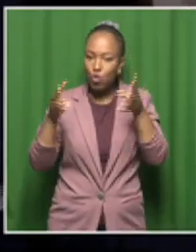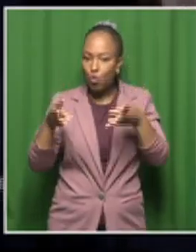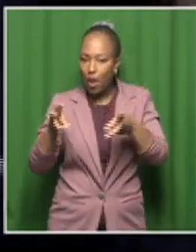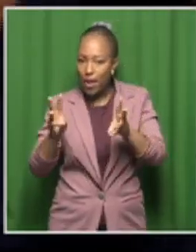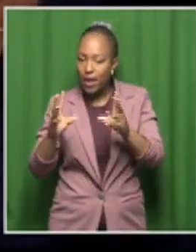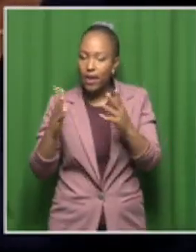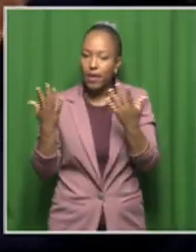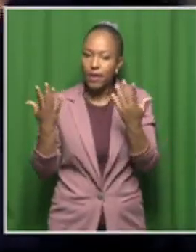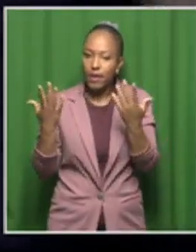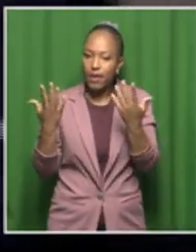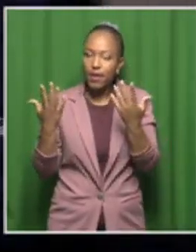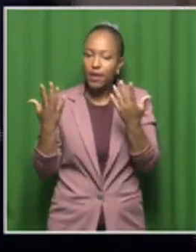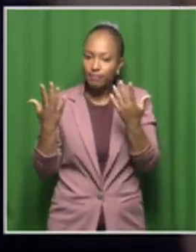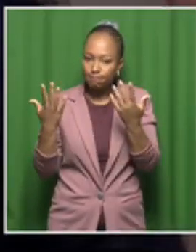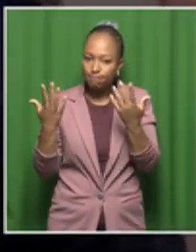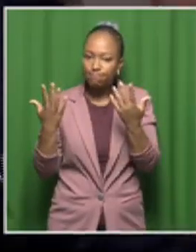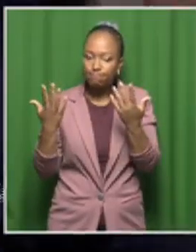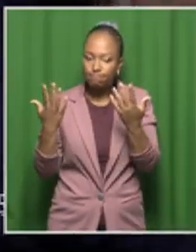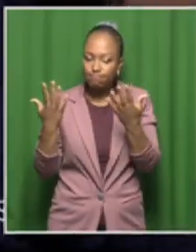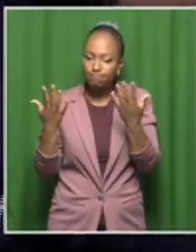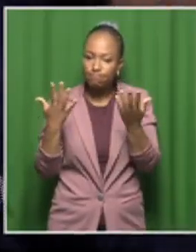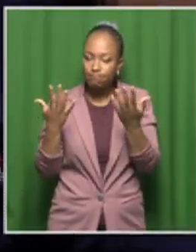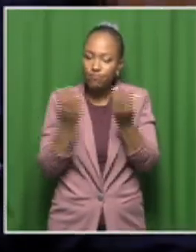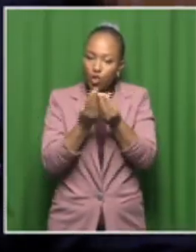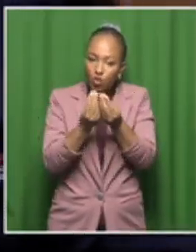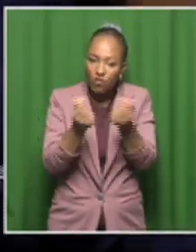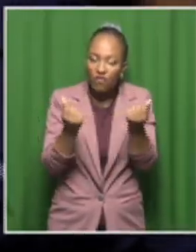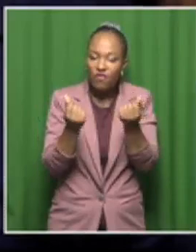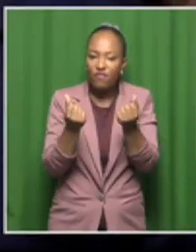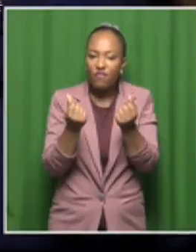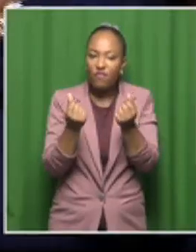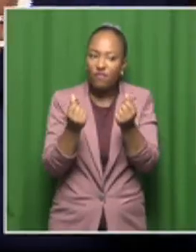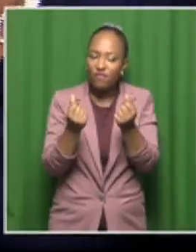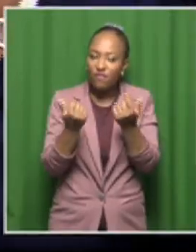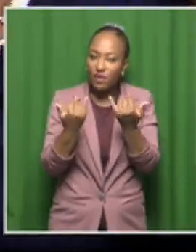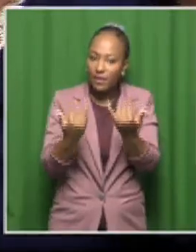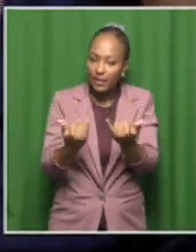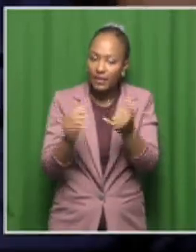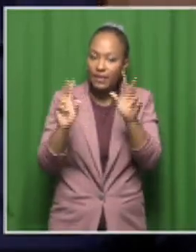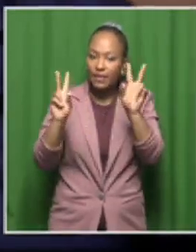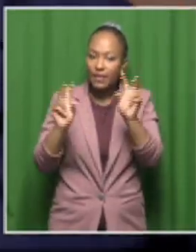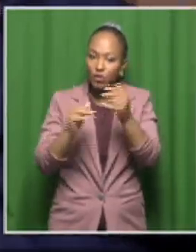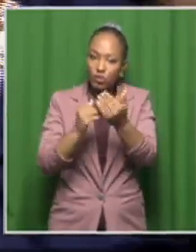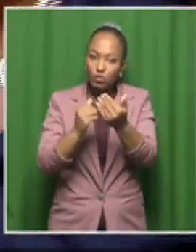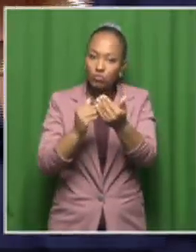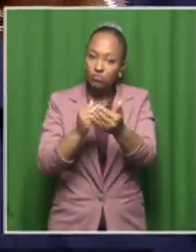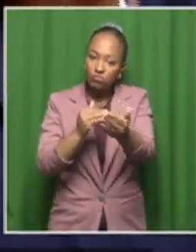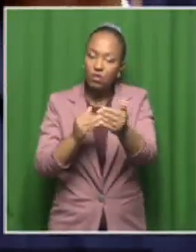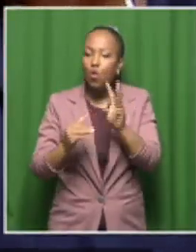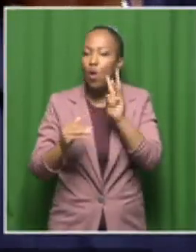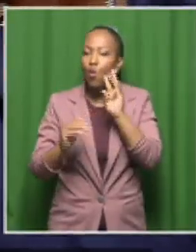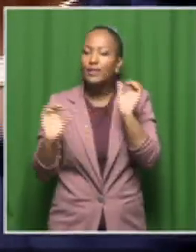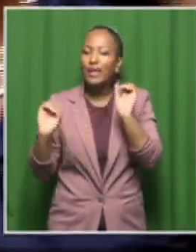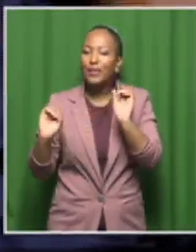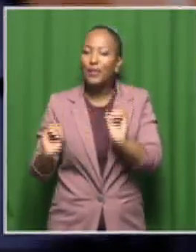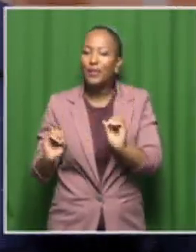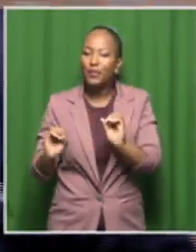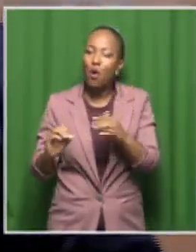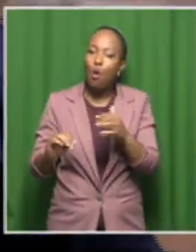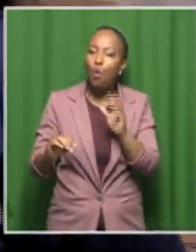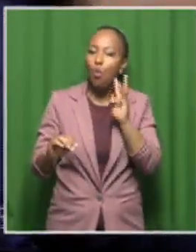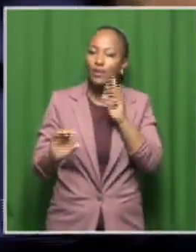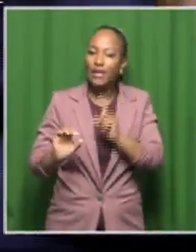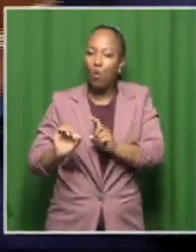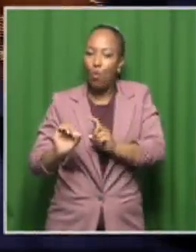emerging and current issues relating to water scarcity and water quality. And we